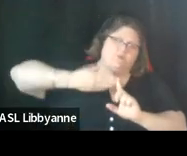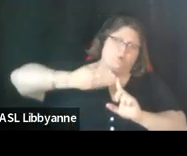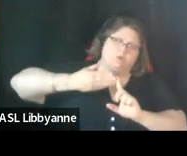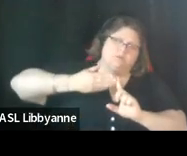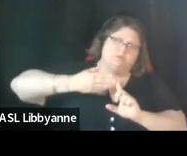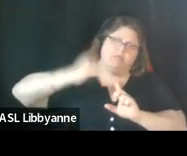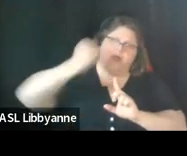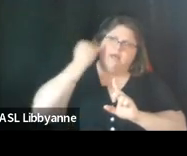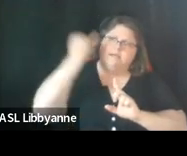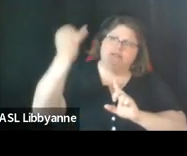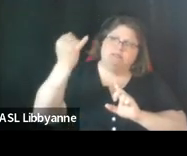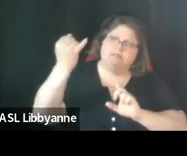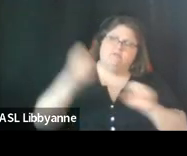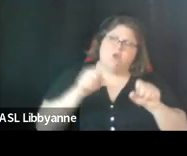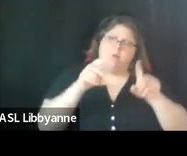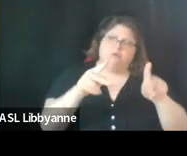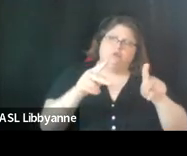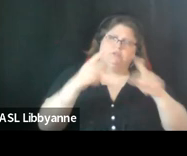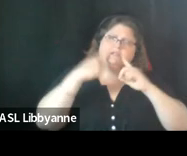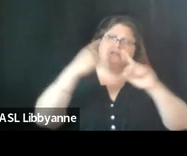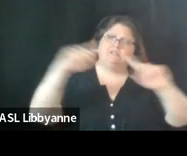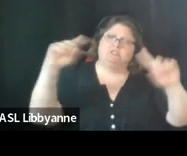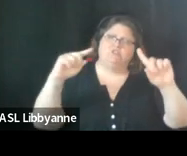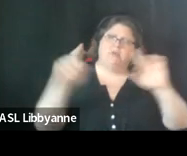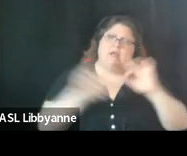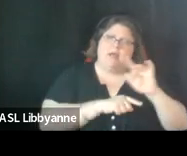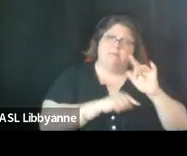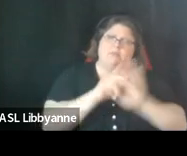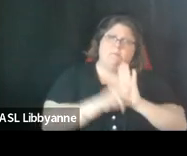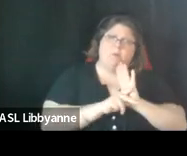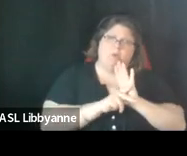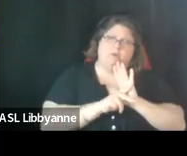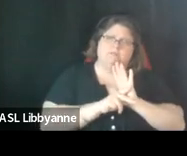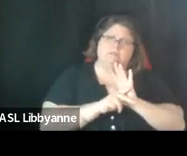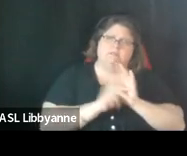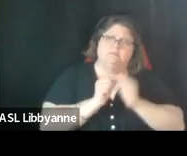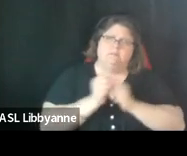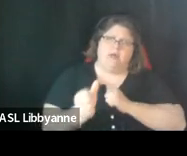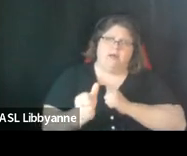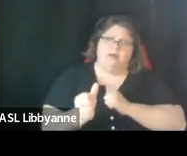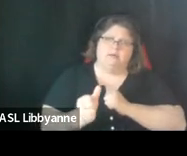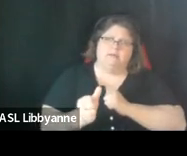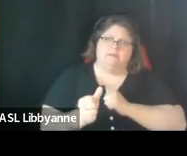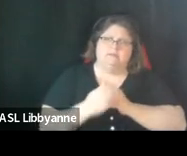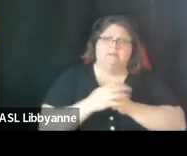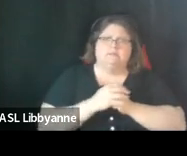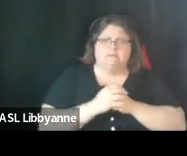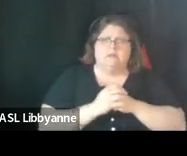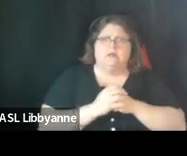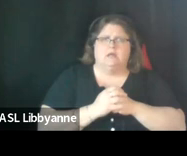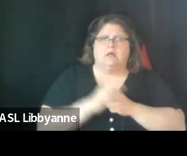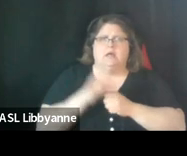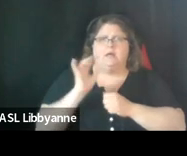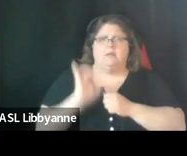gaps and the policy that was passed and how um in hewing to that policy is going to be important